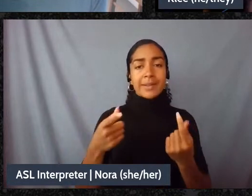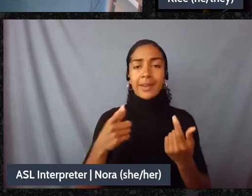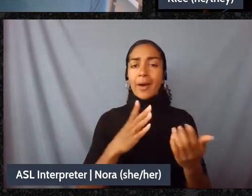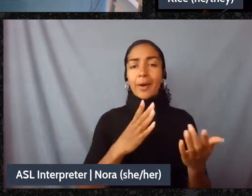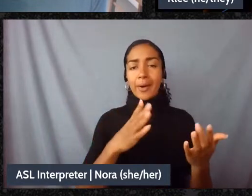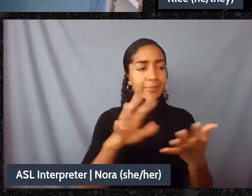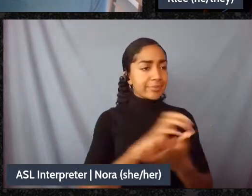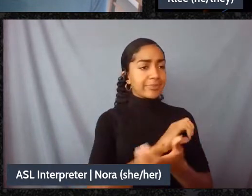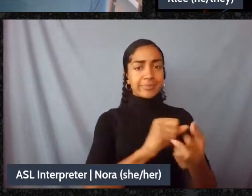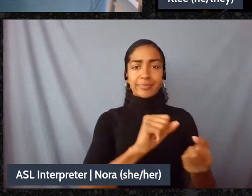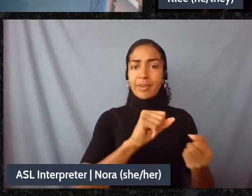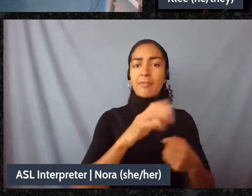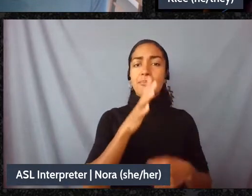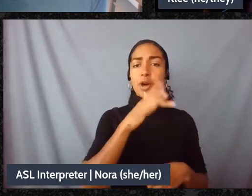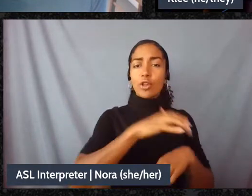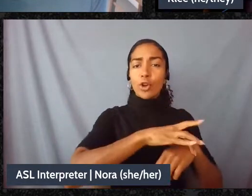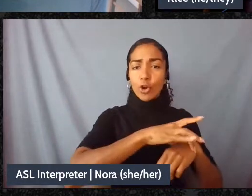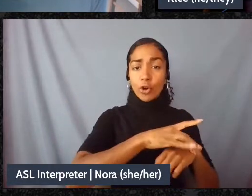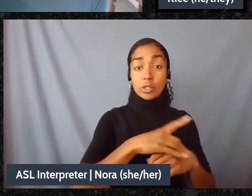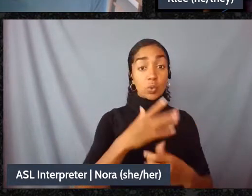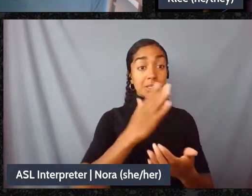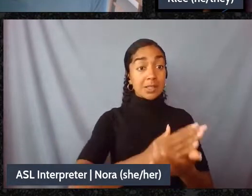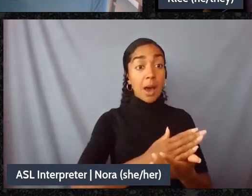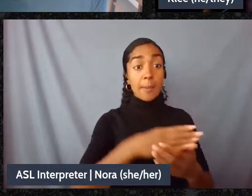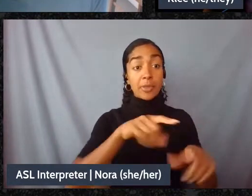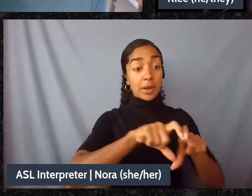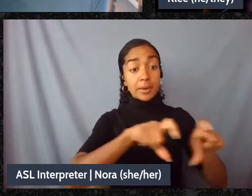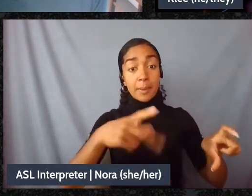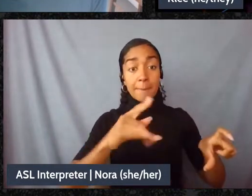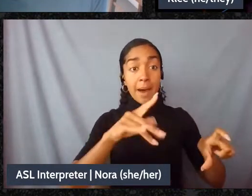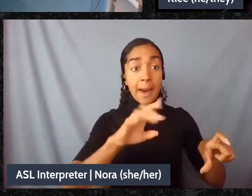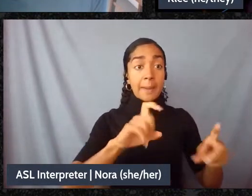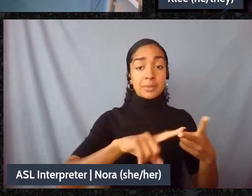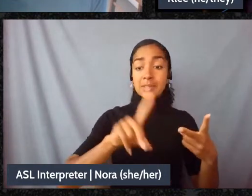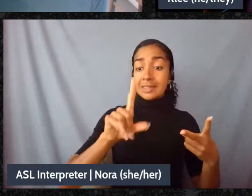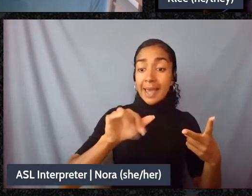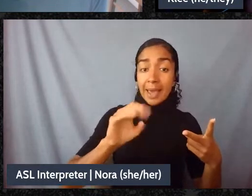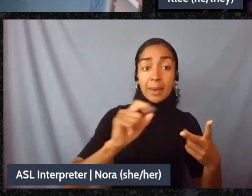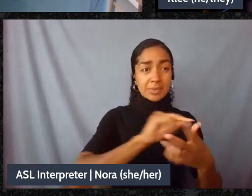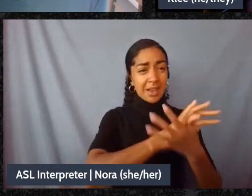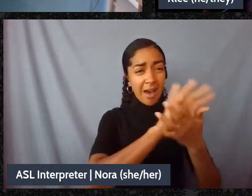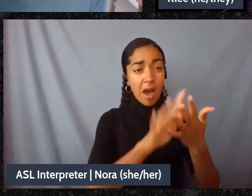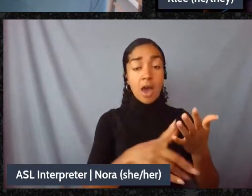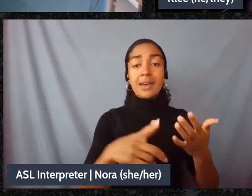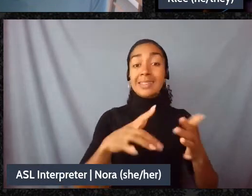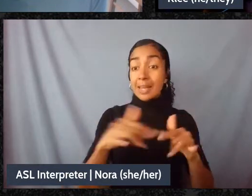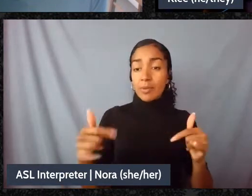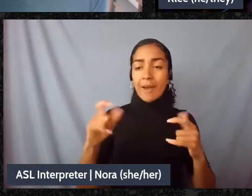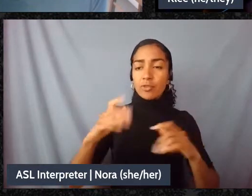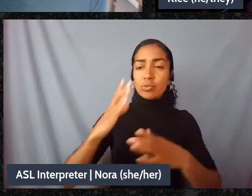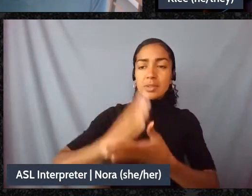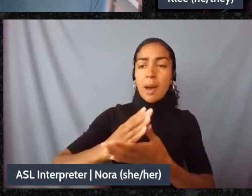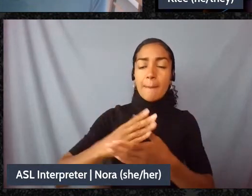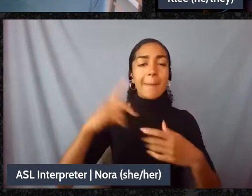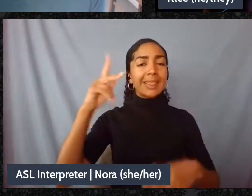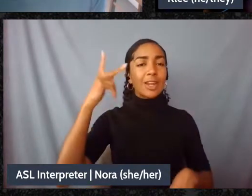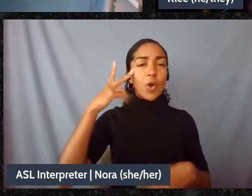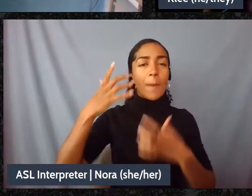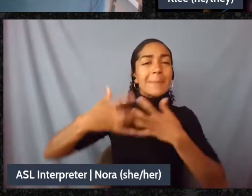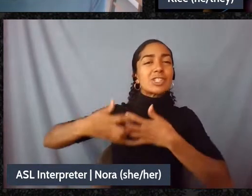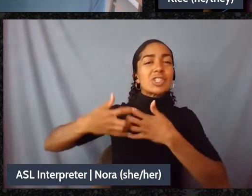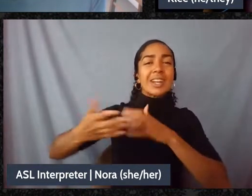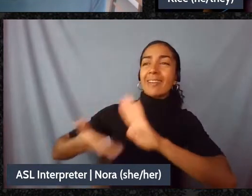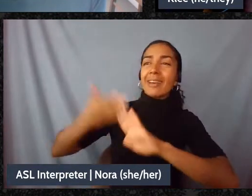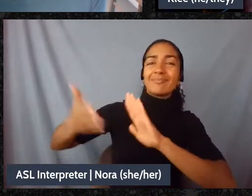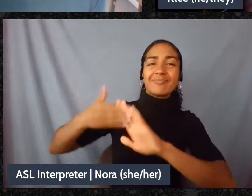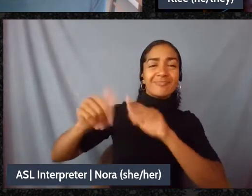power plants, these dams, these pipelines, we also have to stop the political machinery and systems that generate them. And so